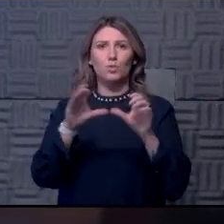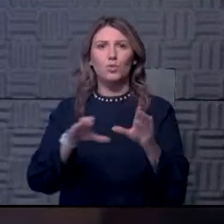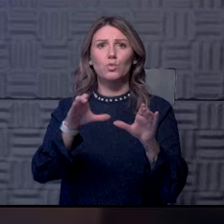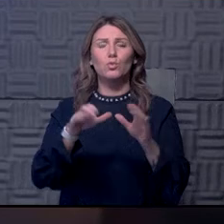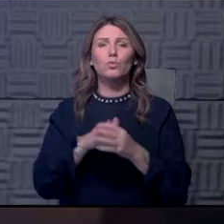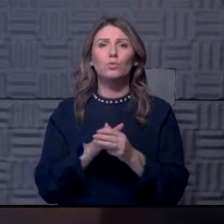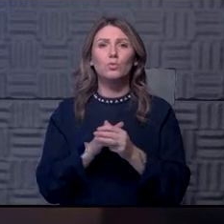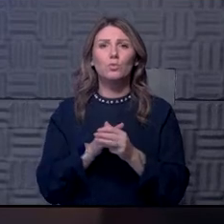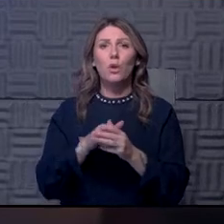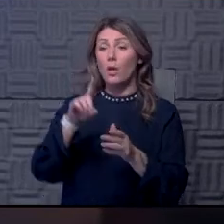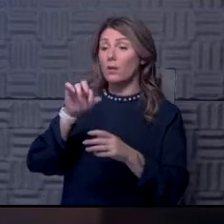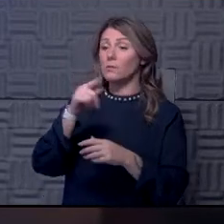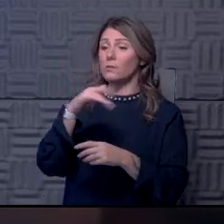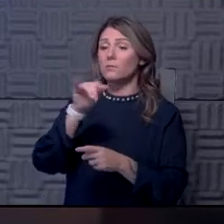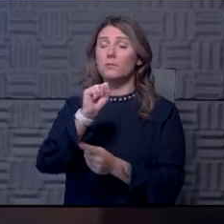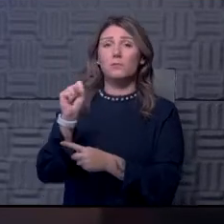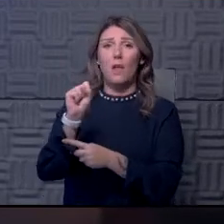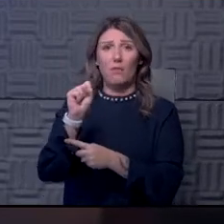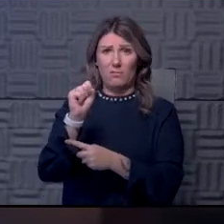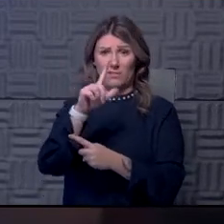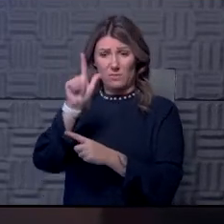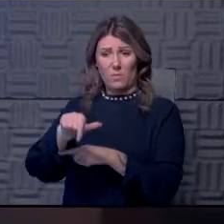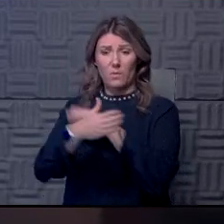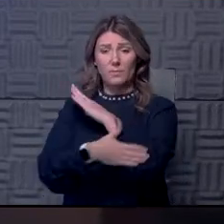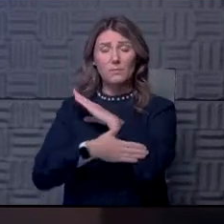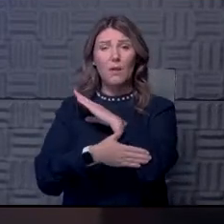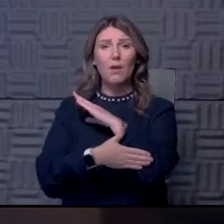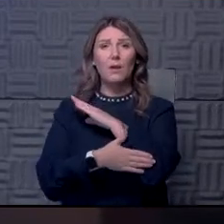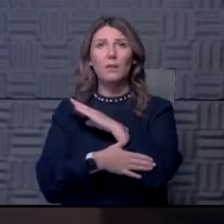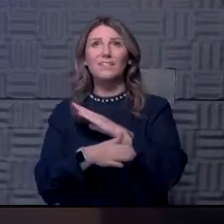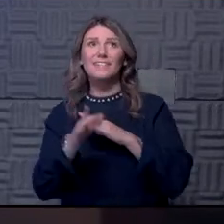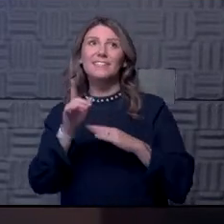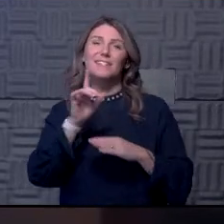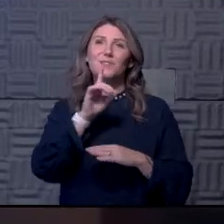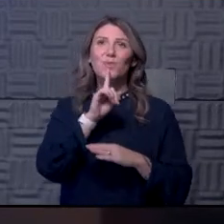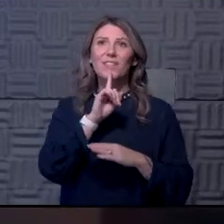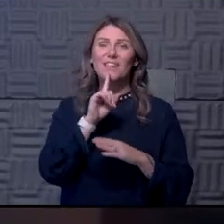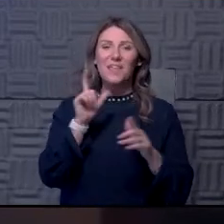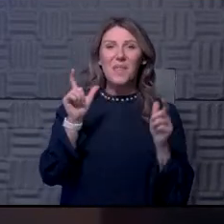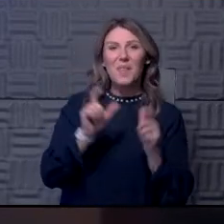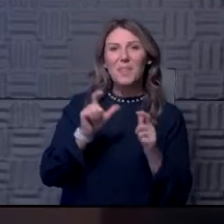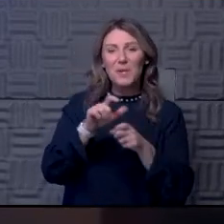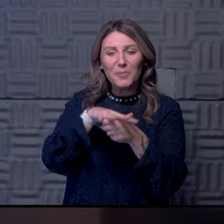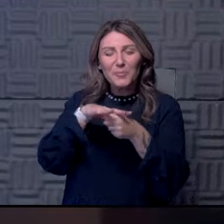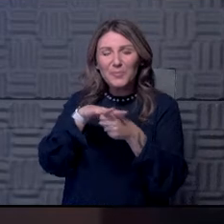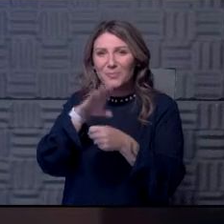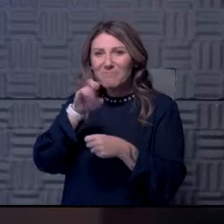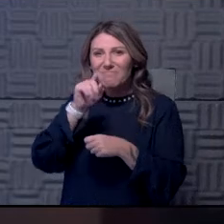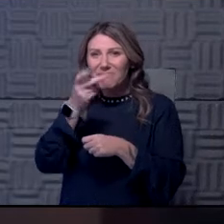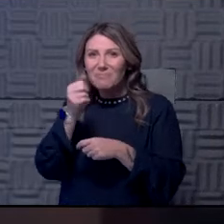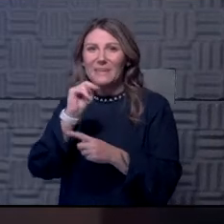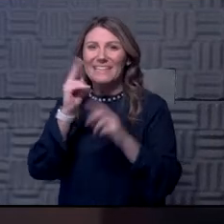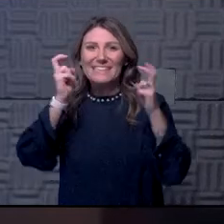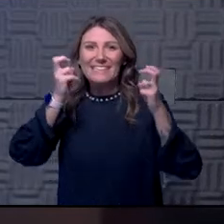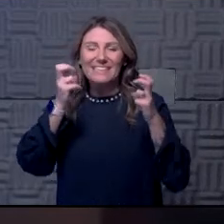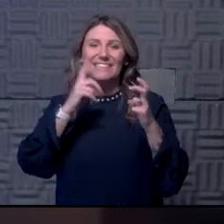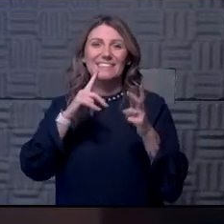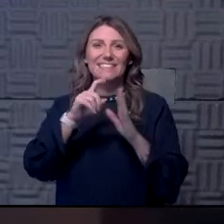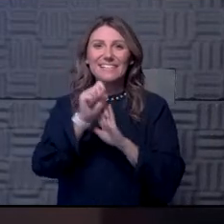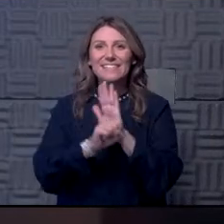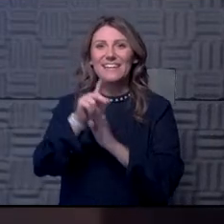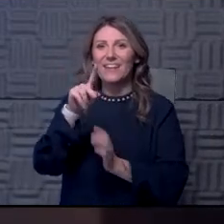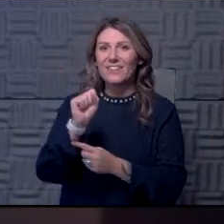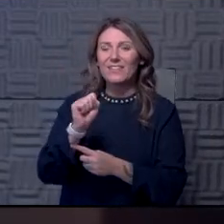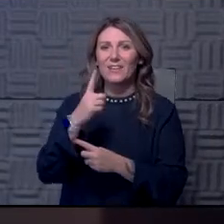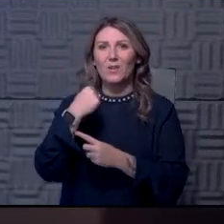You know, Douglas County, Lawrence-Douglas County is a little kind of, I call it a little beacon in the state of Kansas. It seems